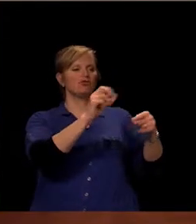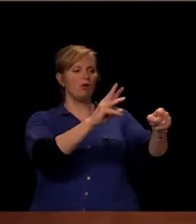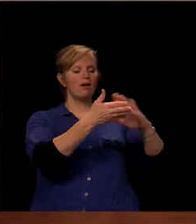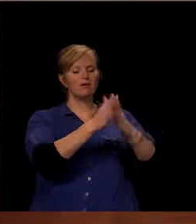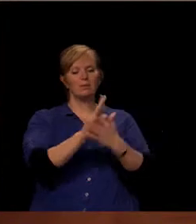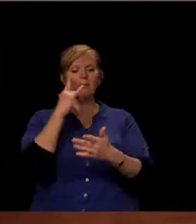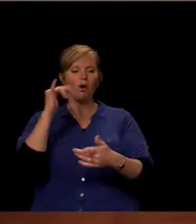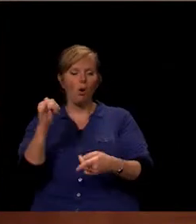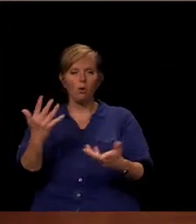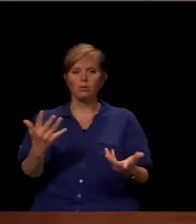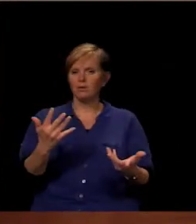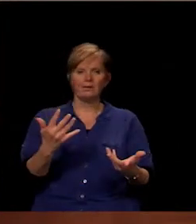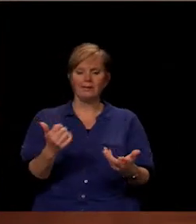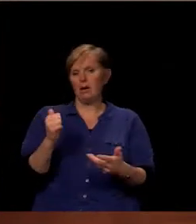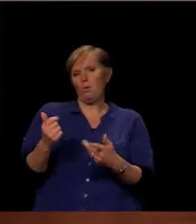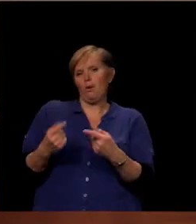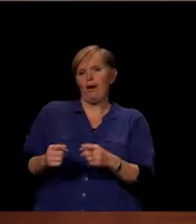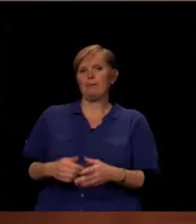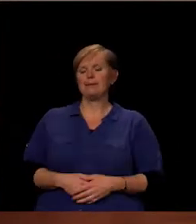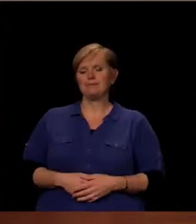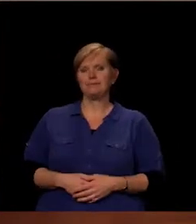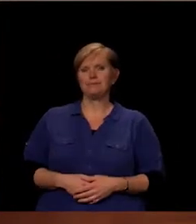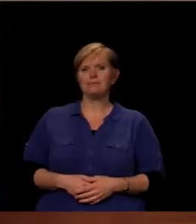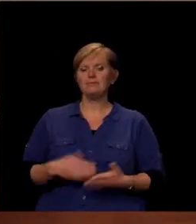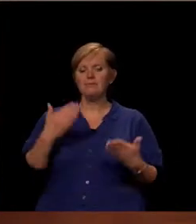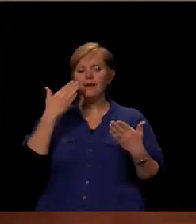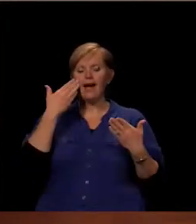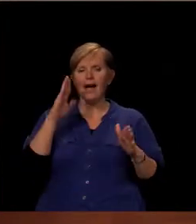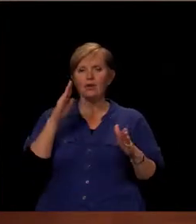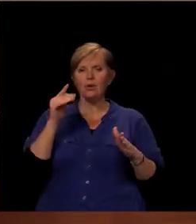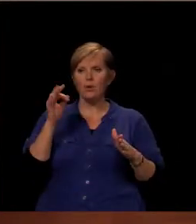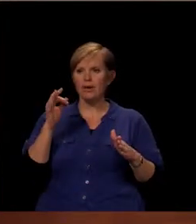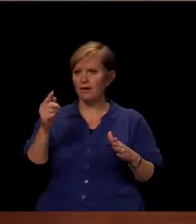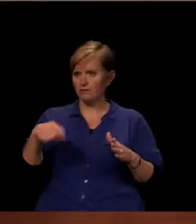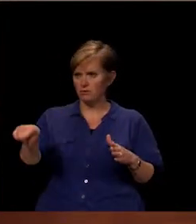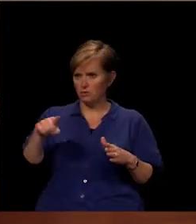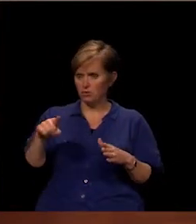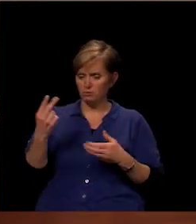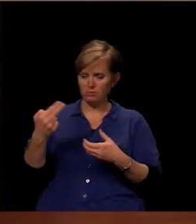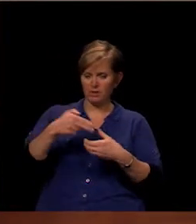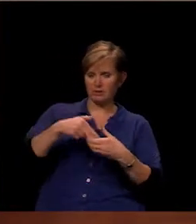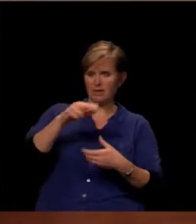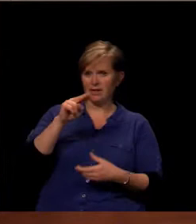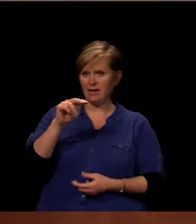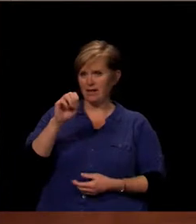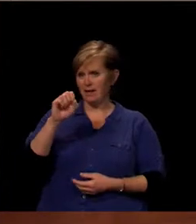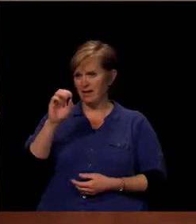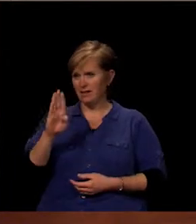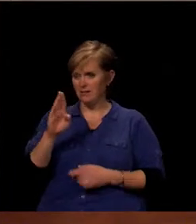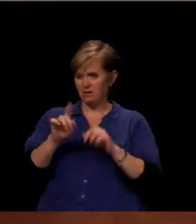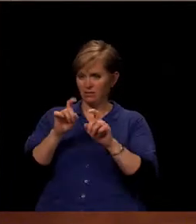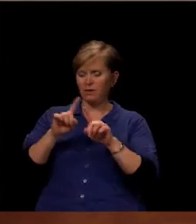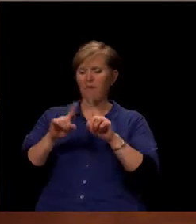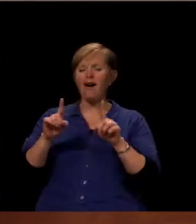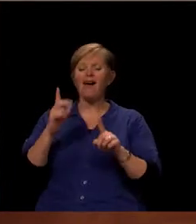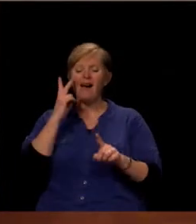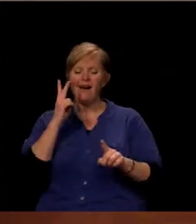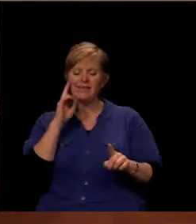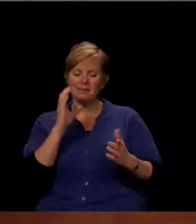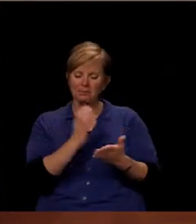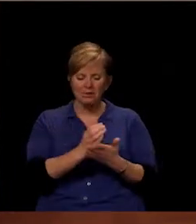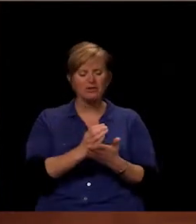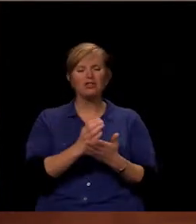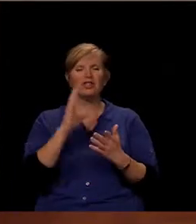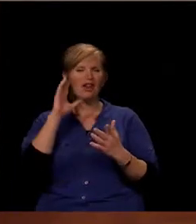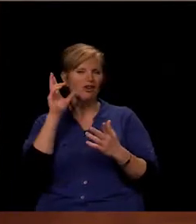I don't know if we participated in that NESB survey, but I've seen pictures, heard stories of the lunches. I think we all have.